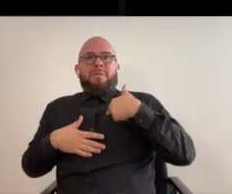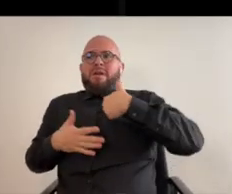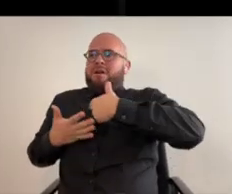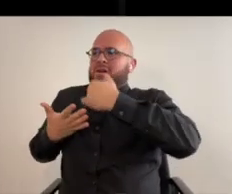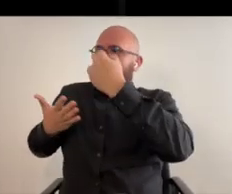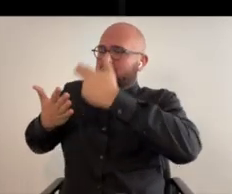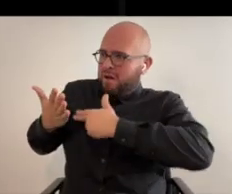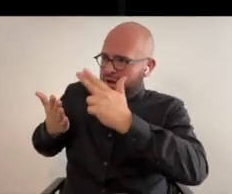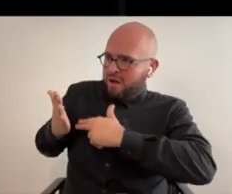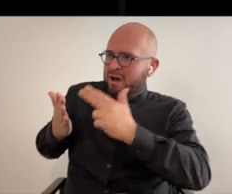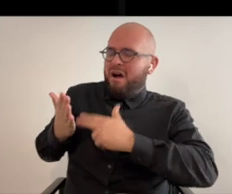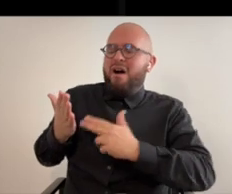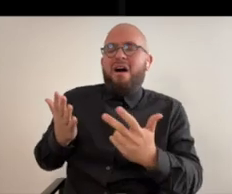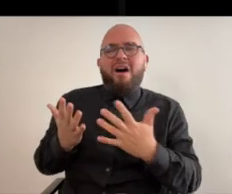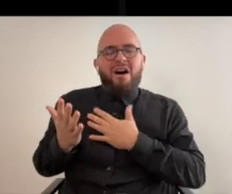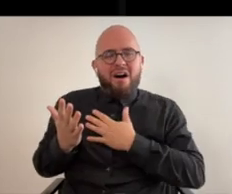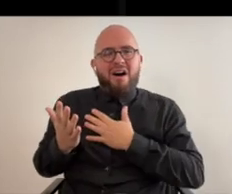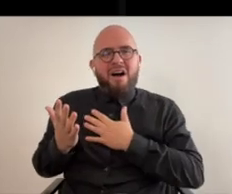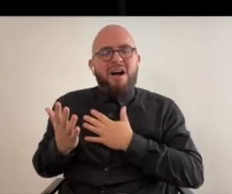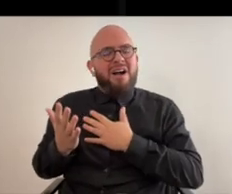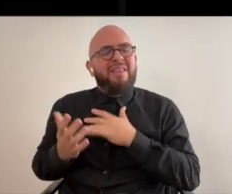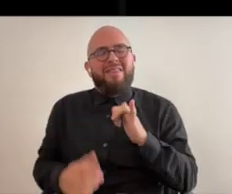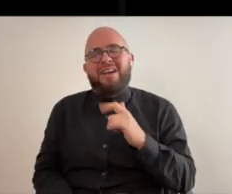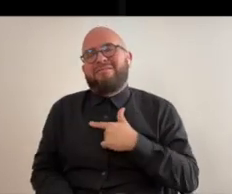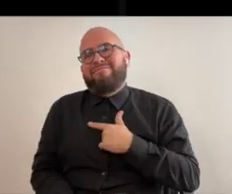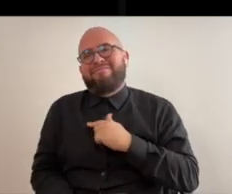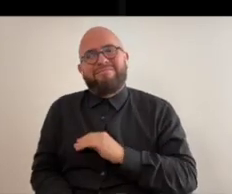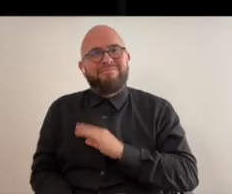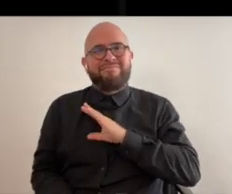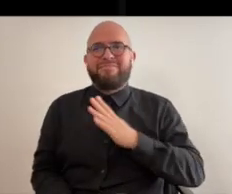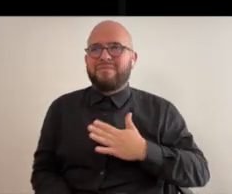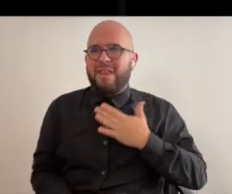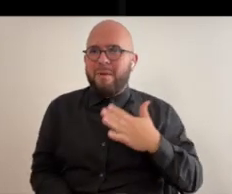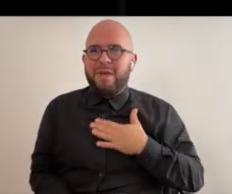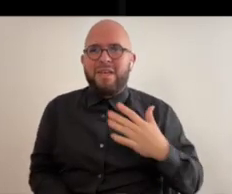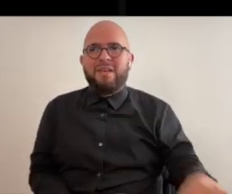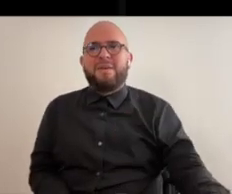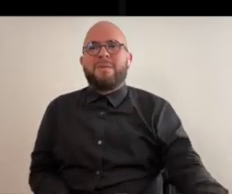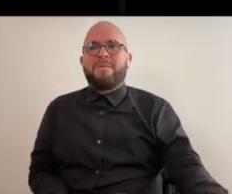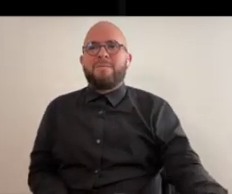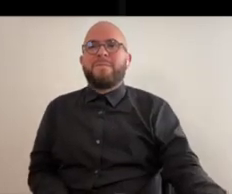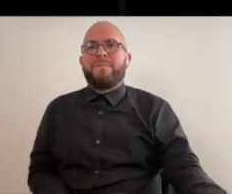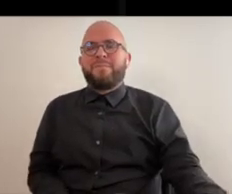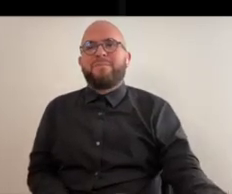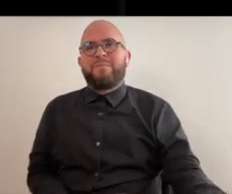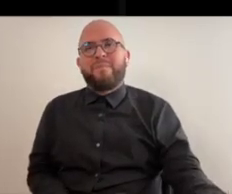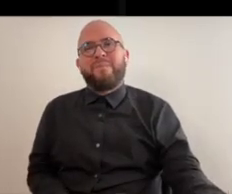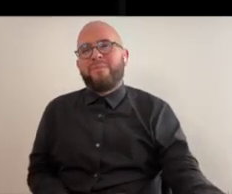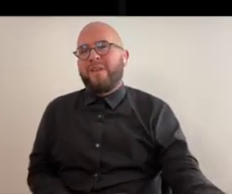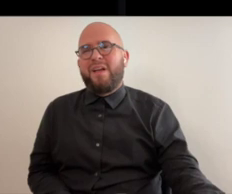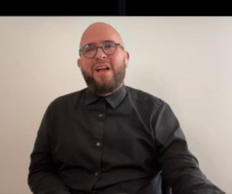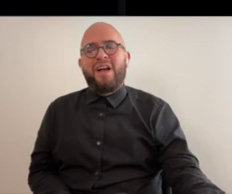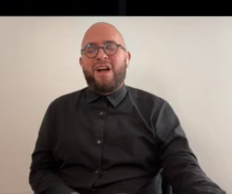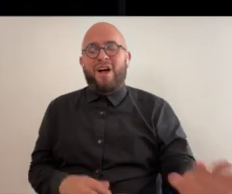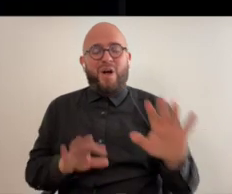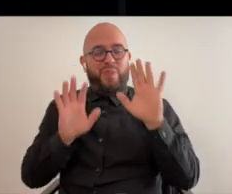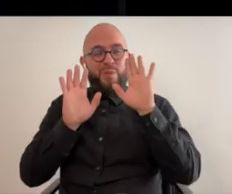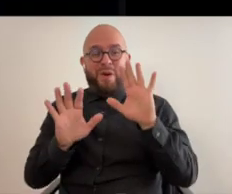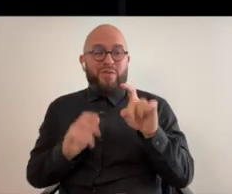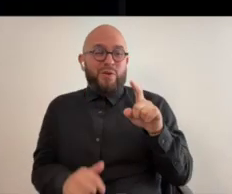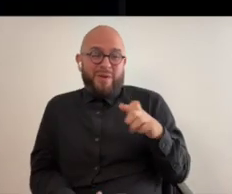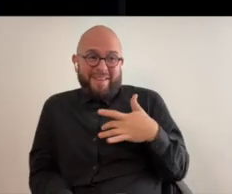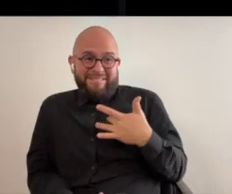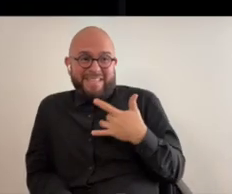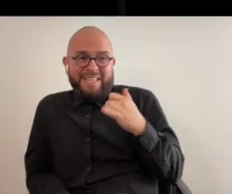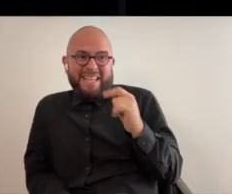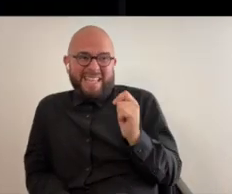then make art sort of inspiration from their performance that that made me really happy oh it's just wonderful